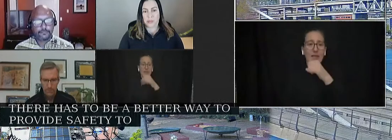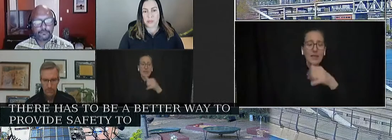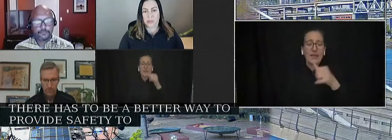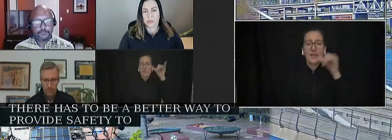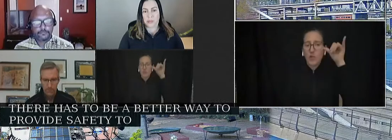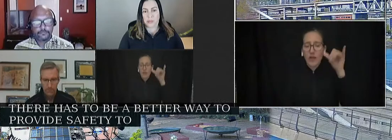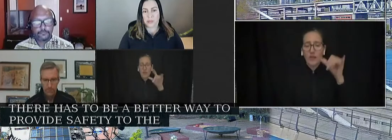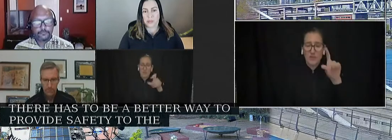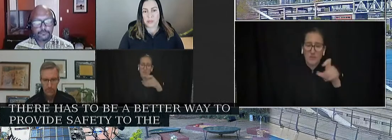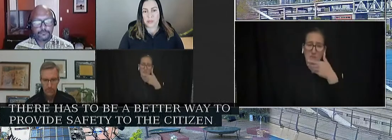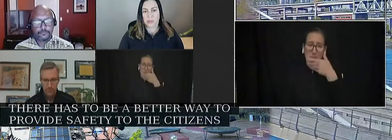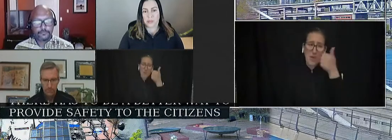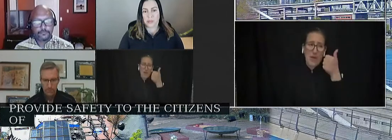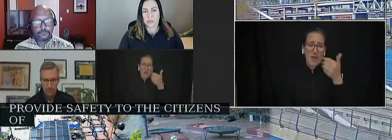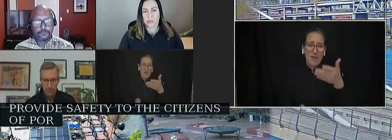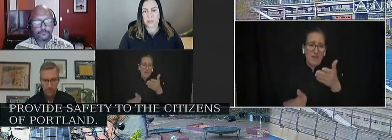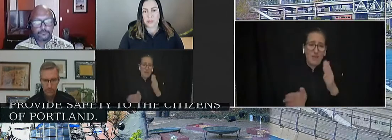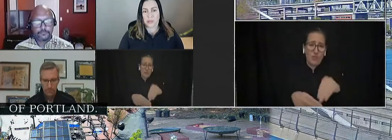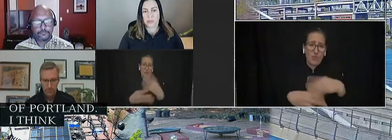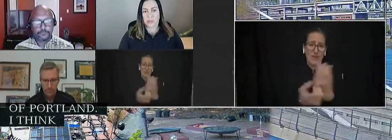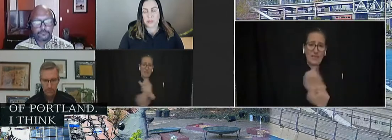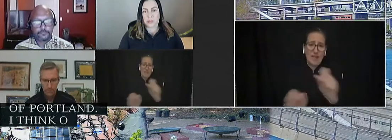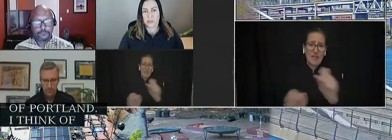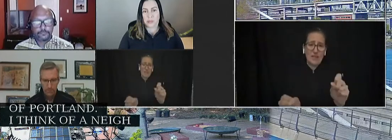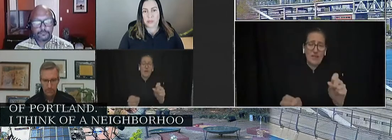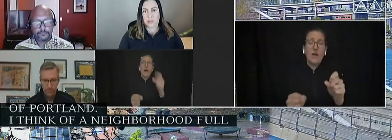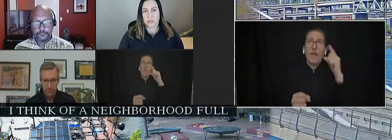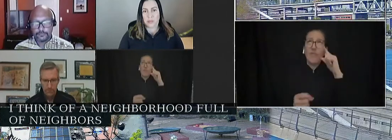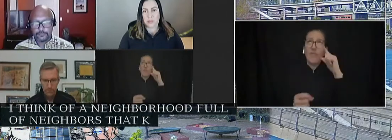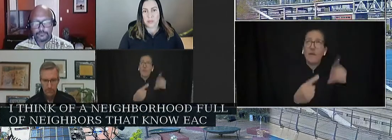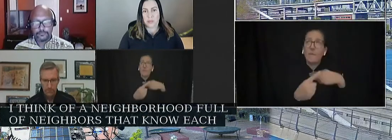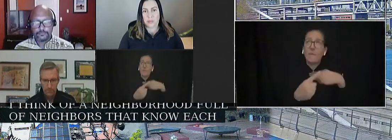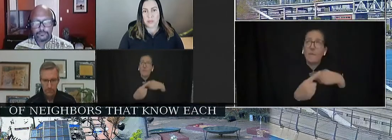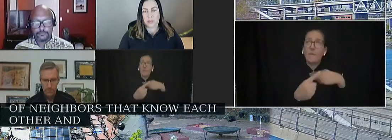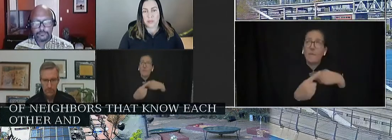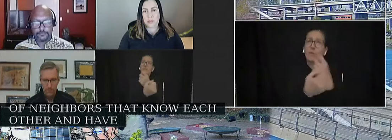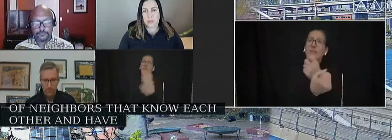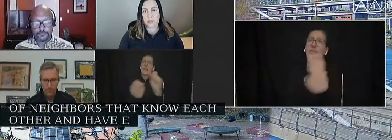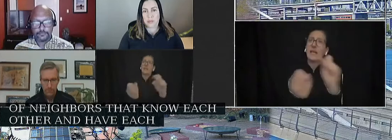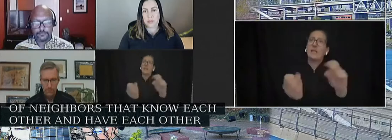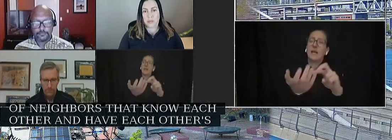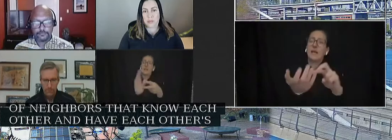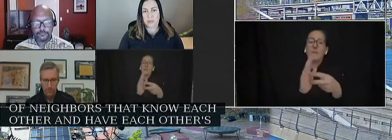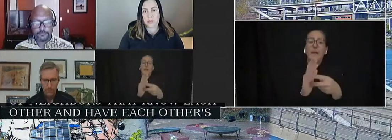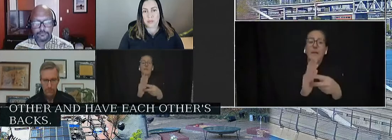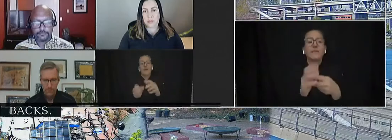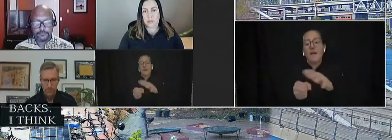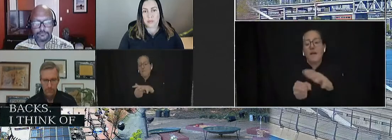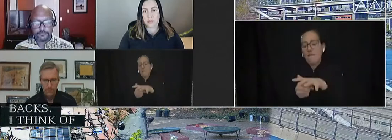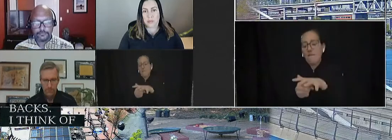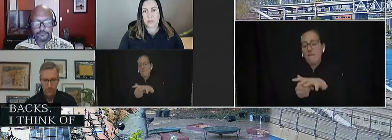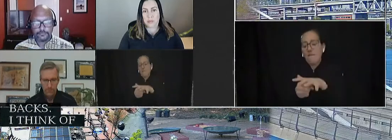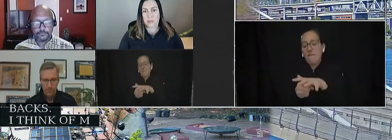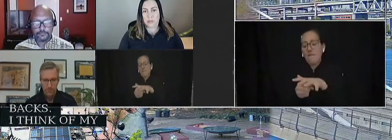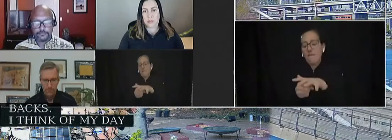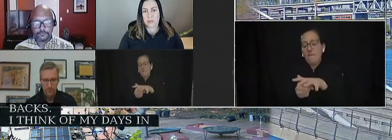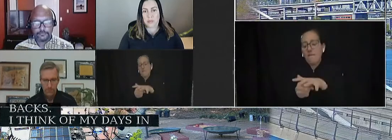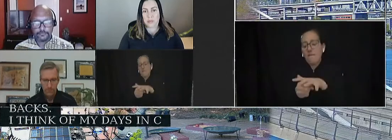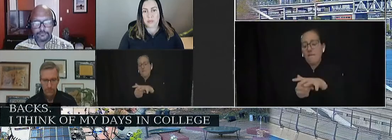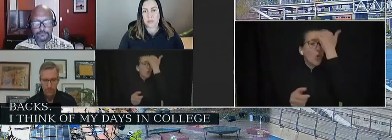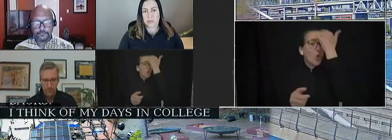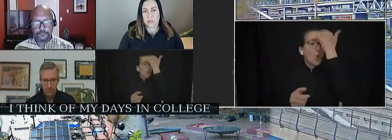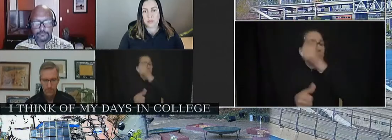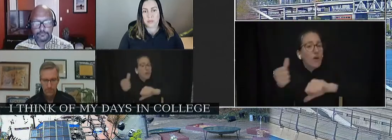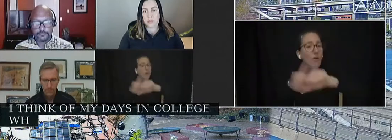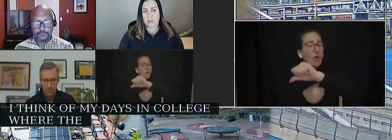of community safety, I think of a neighborhood full of neighbors that know each other and have each other's backs. I think of my days in college where the residential areas were monitored